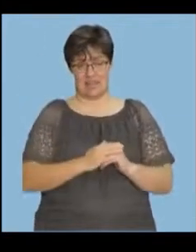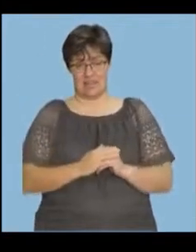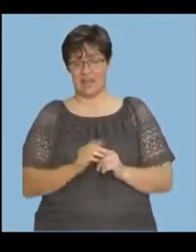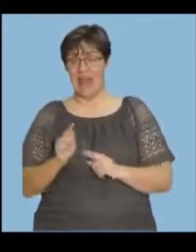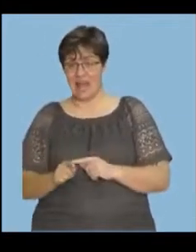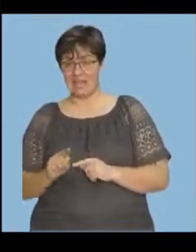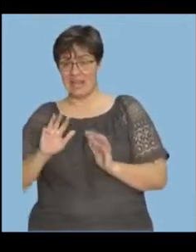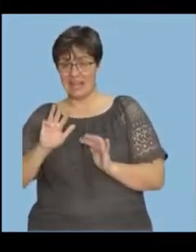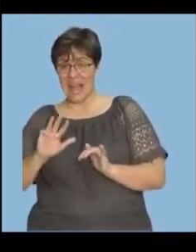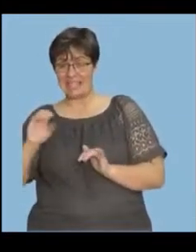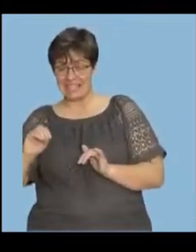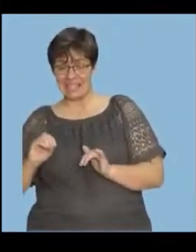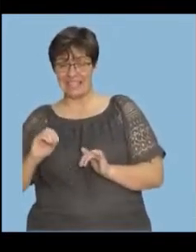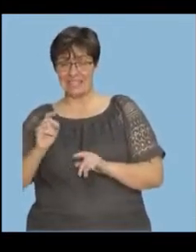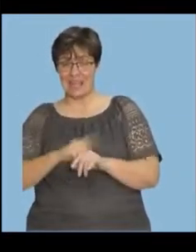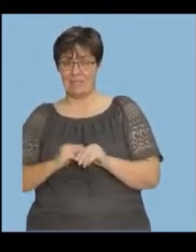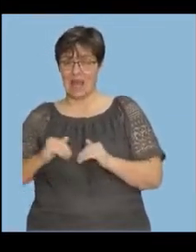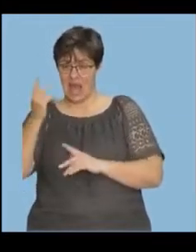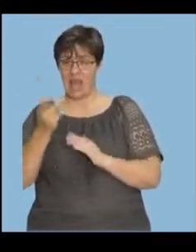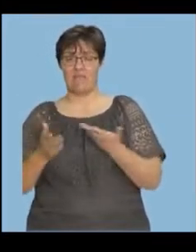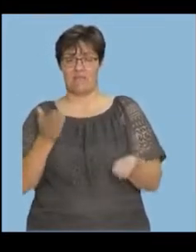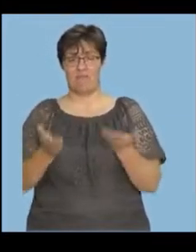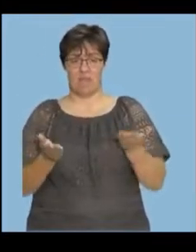90 times higher if we compare. Okay.